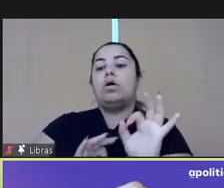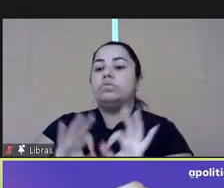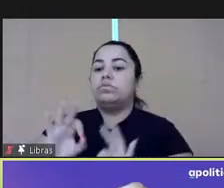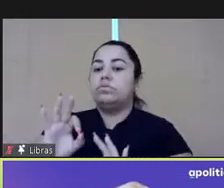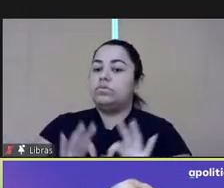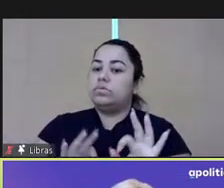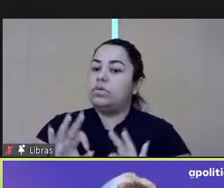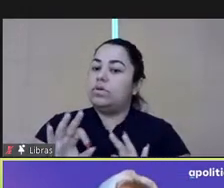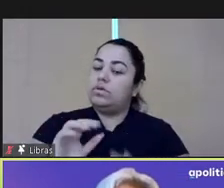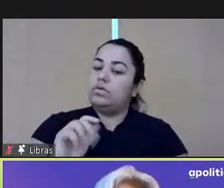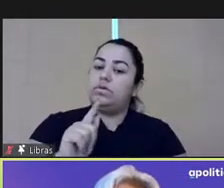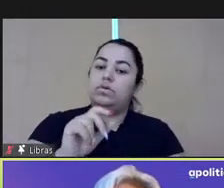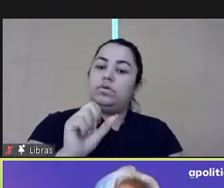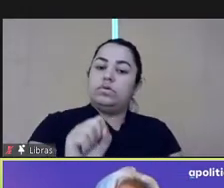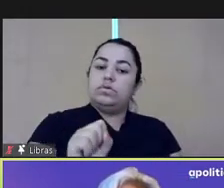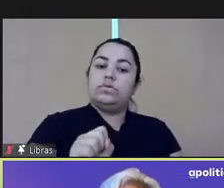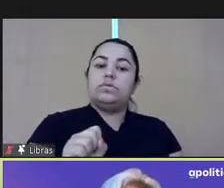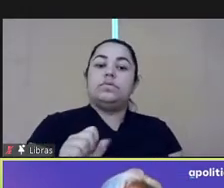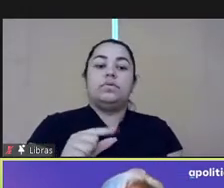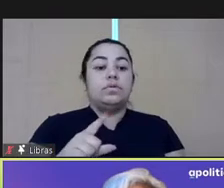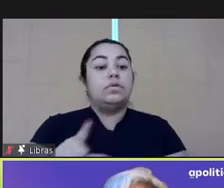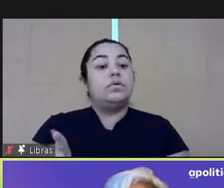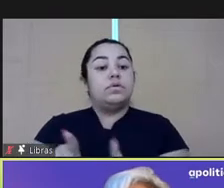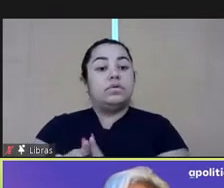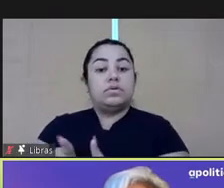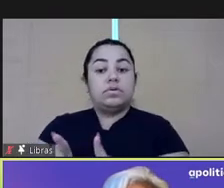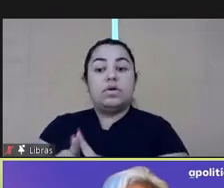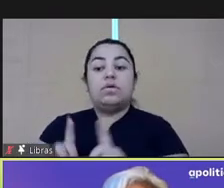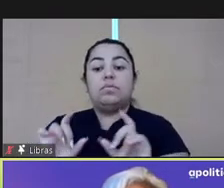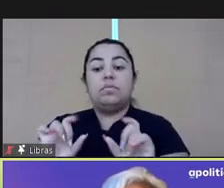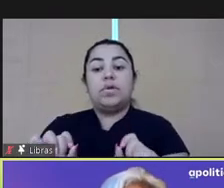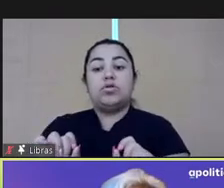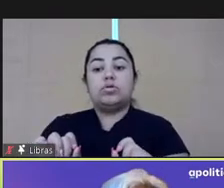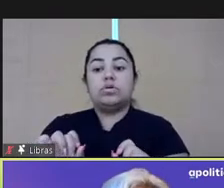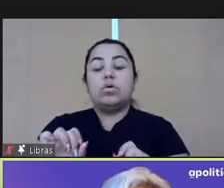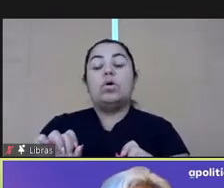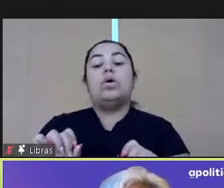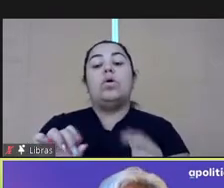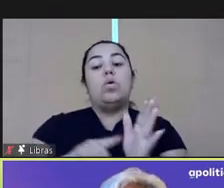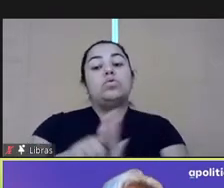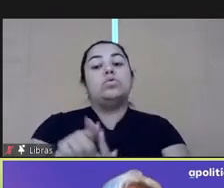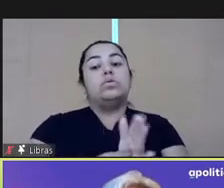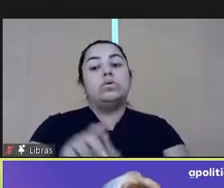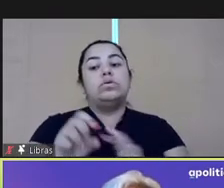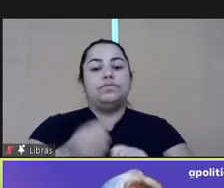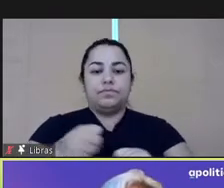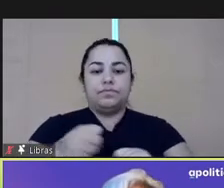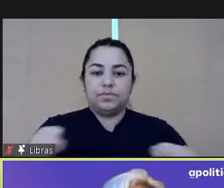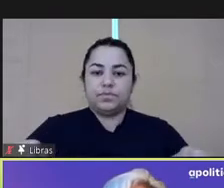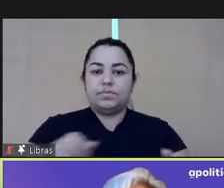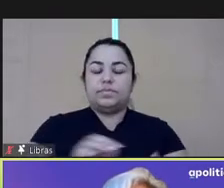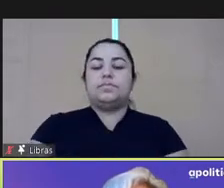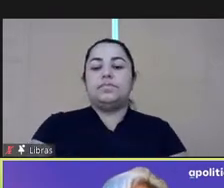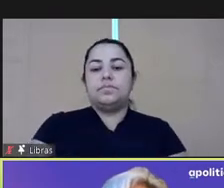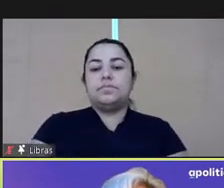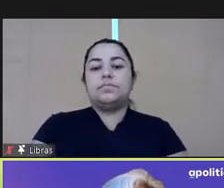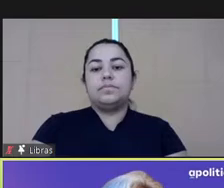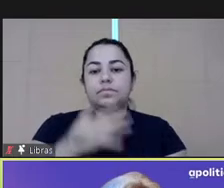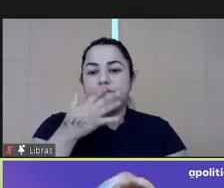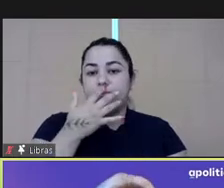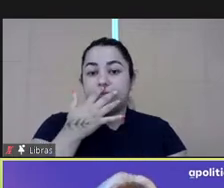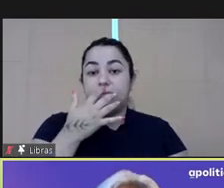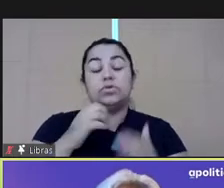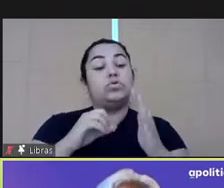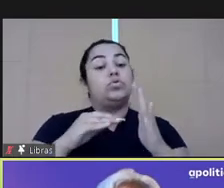big consulting firms, to equip leaders. At APolitical, over the past few years, we worked with